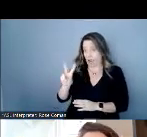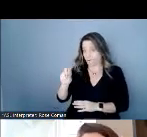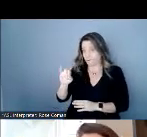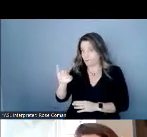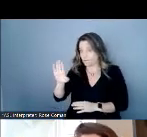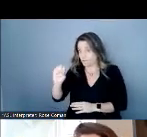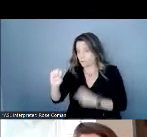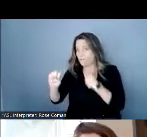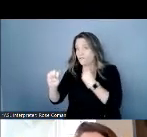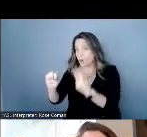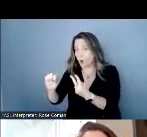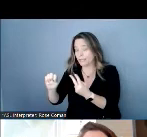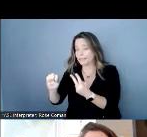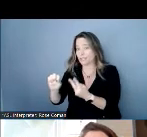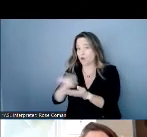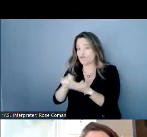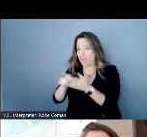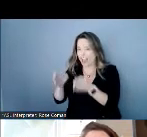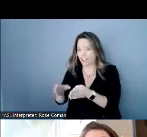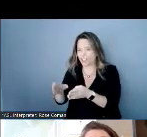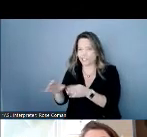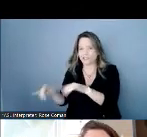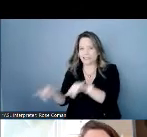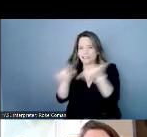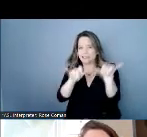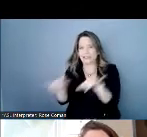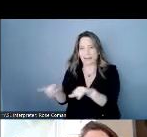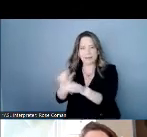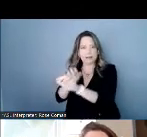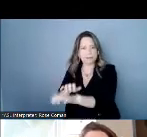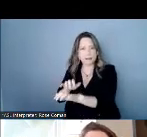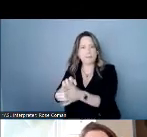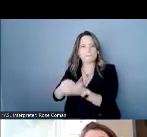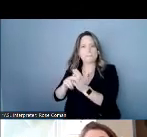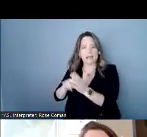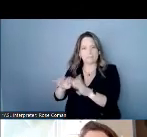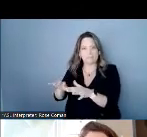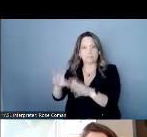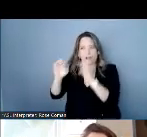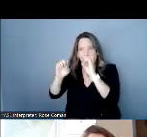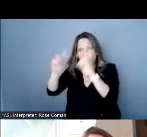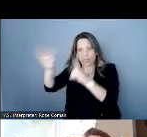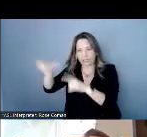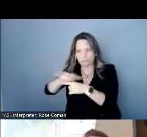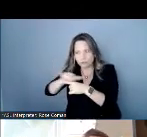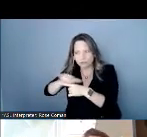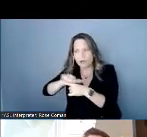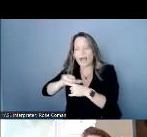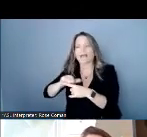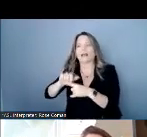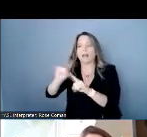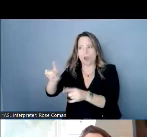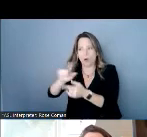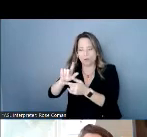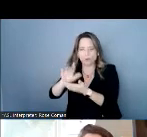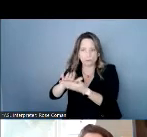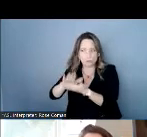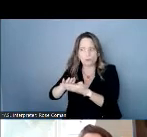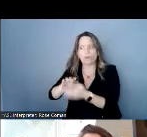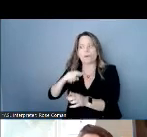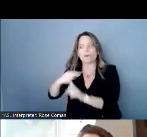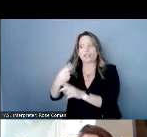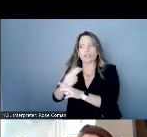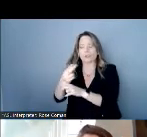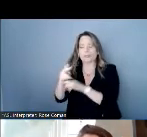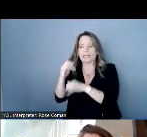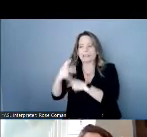similar way to a stenographer where um they go to school and they use similar software a voice writer also